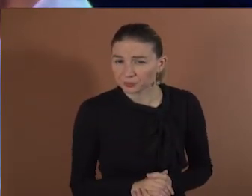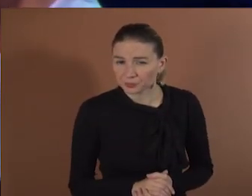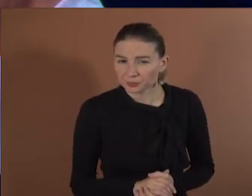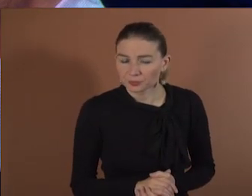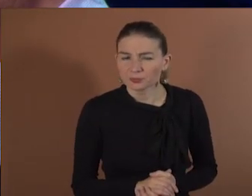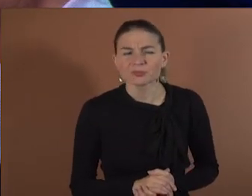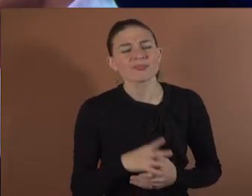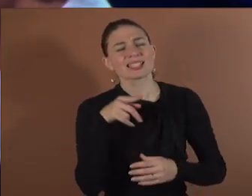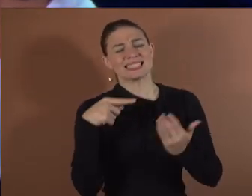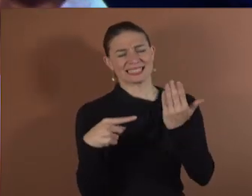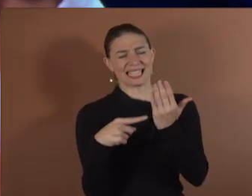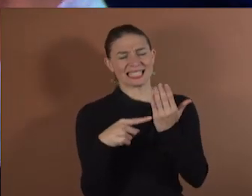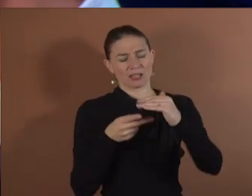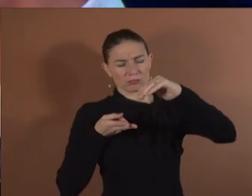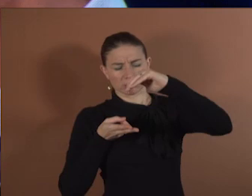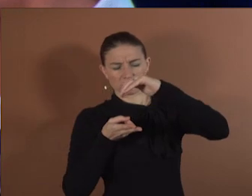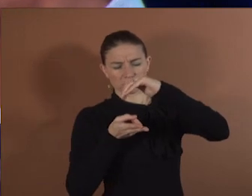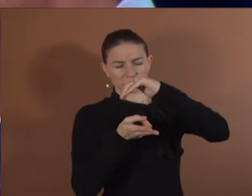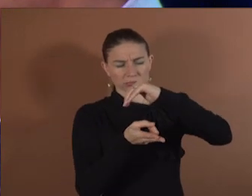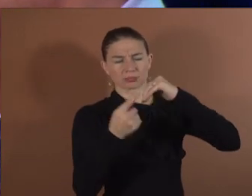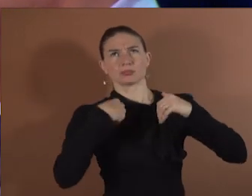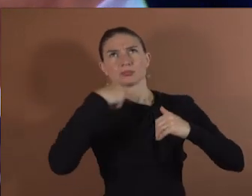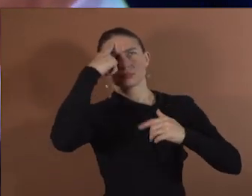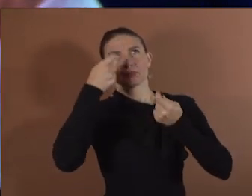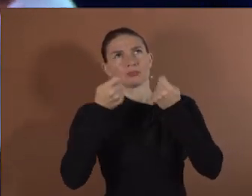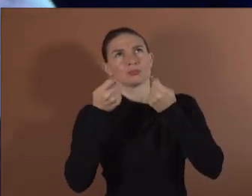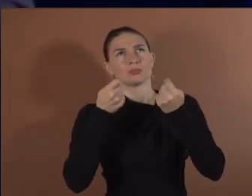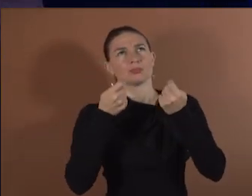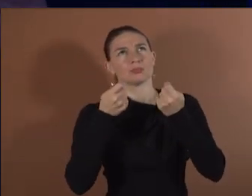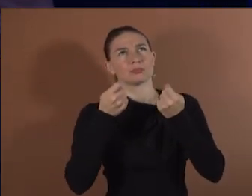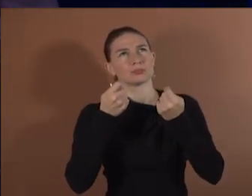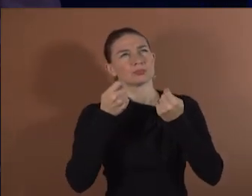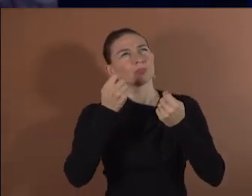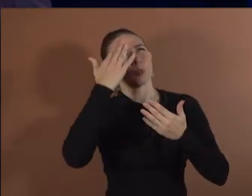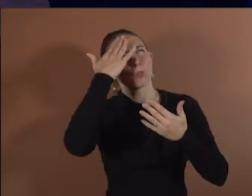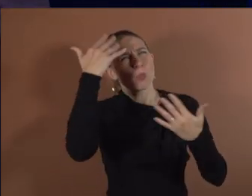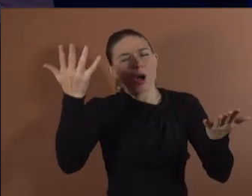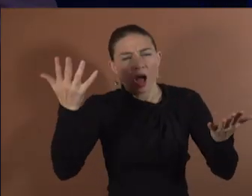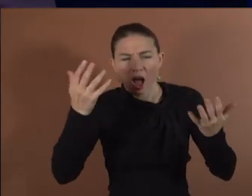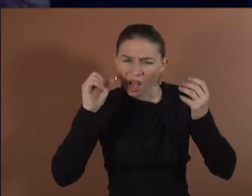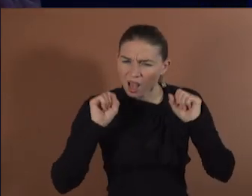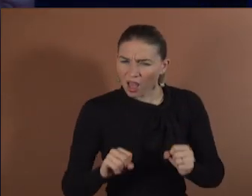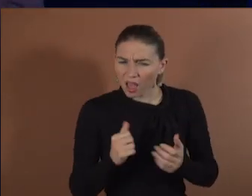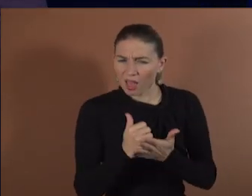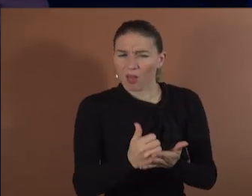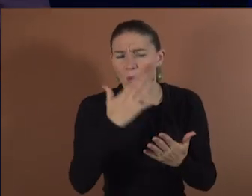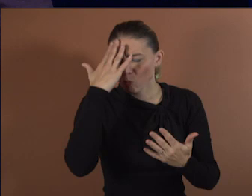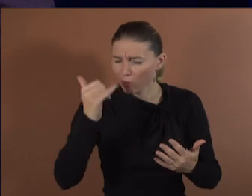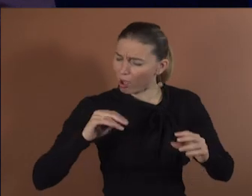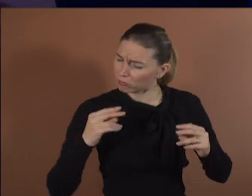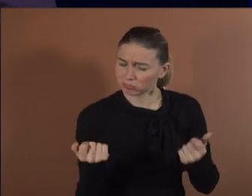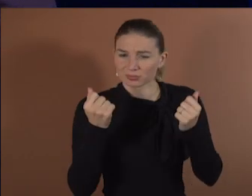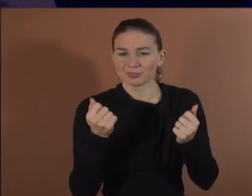patients, and even healthy people, to control their thoughts and emotions